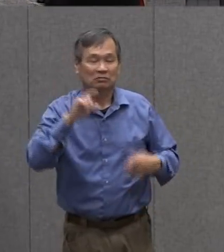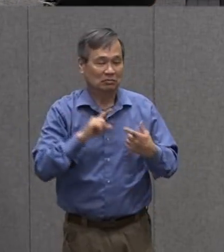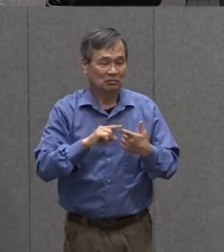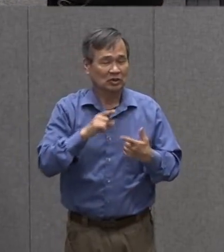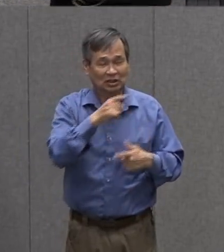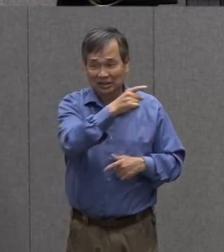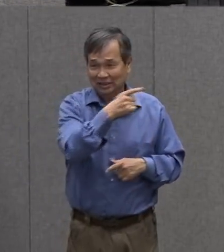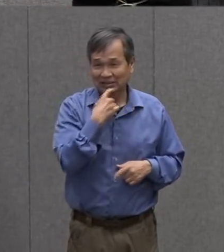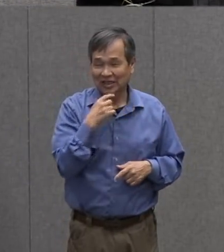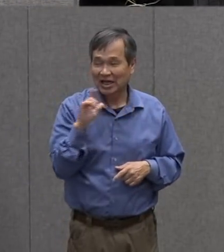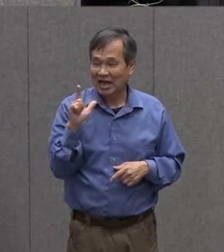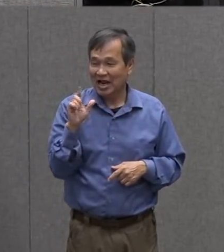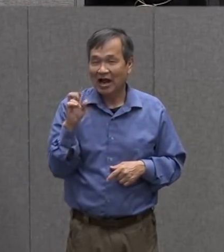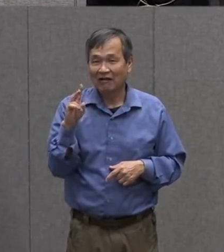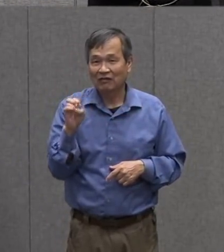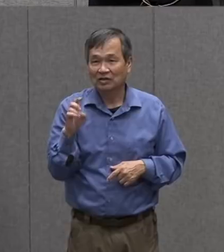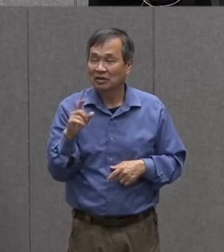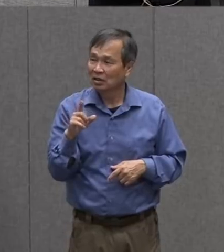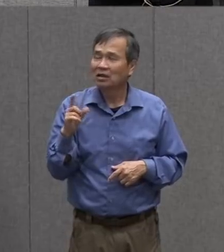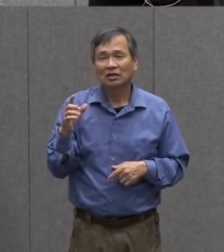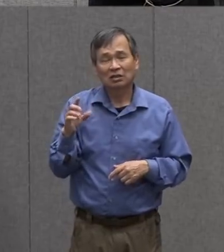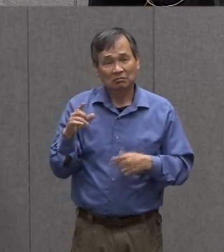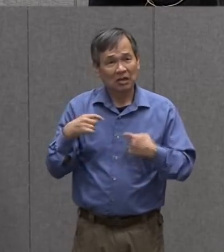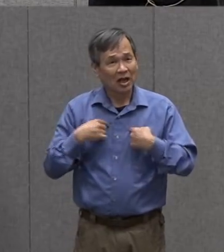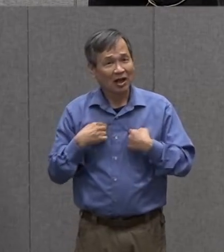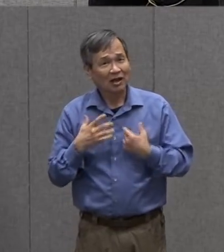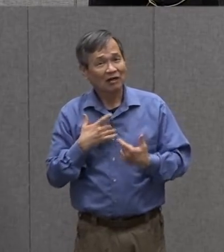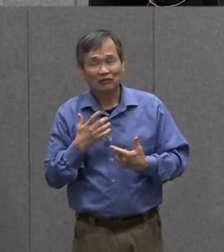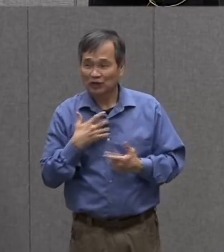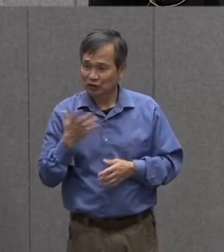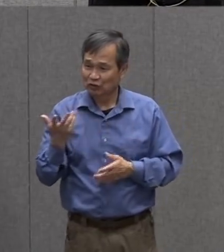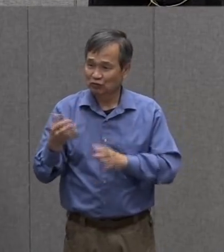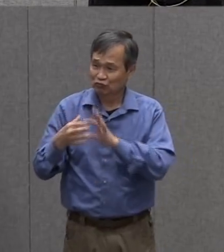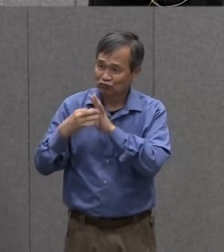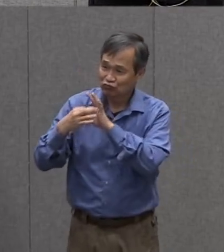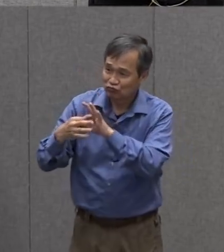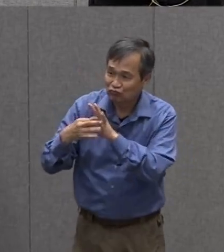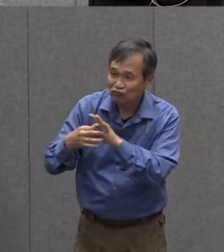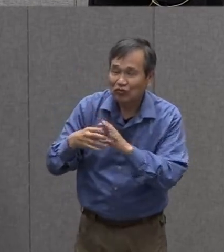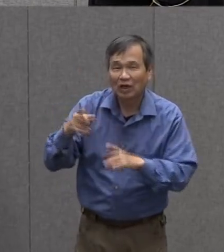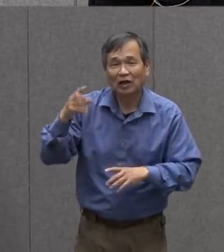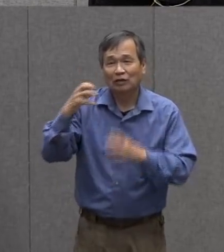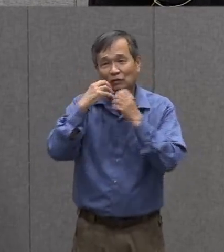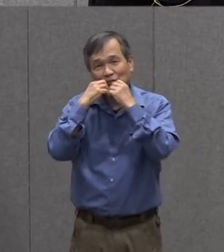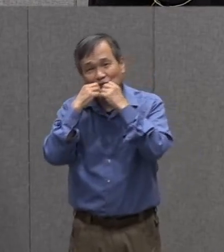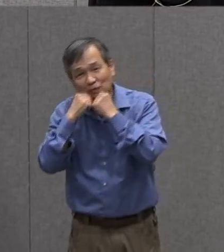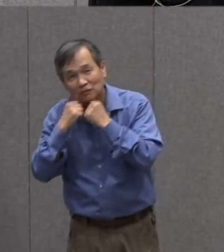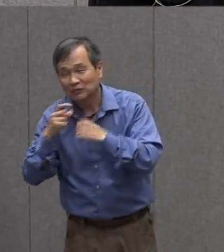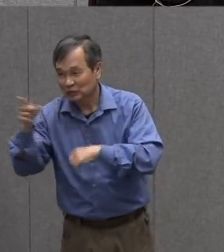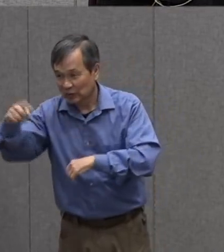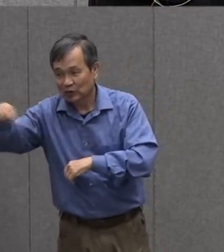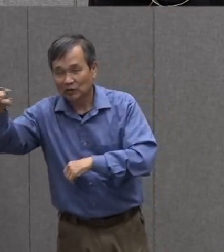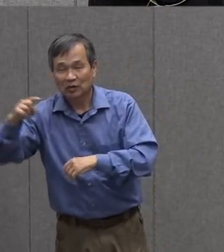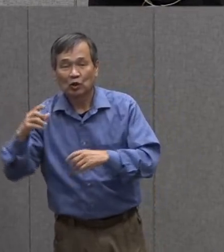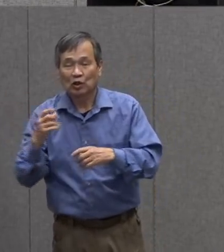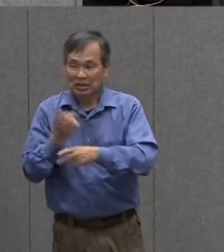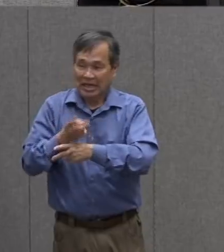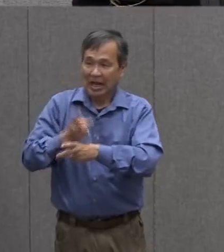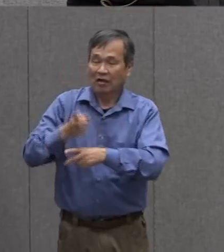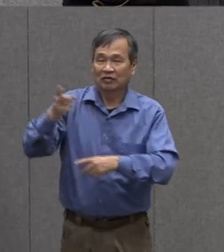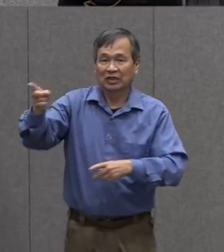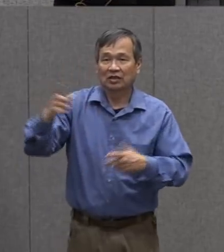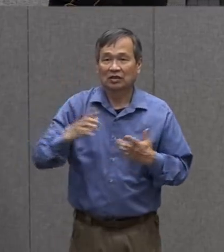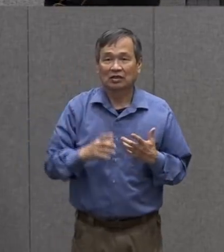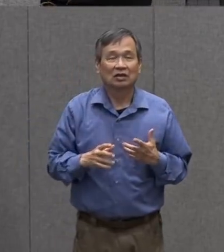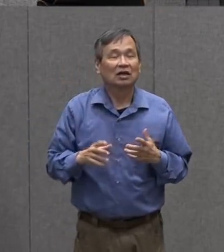i feel loved by the creatures outside and i feel like i'm loving them by taking care of the ecosystem by not